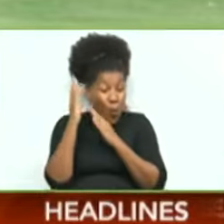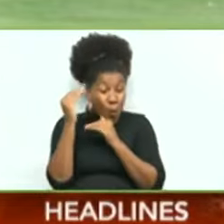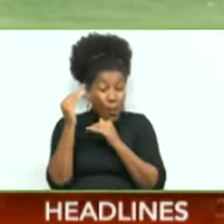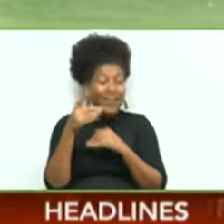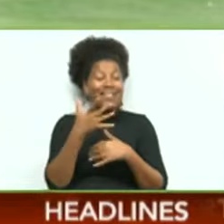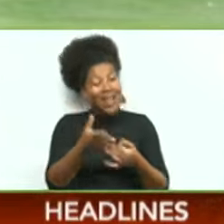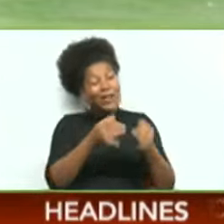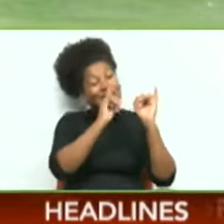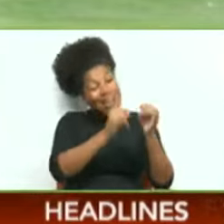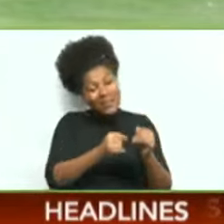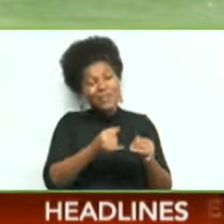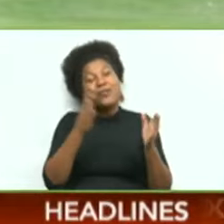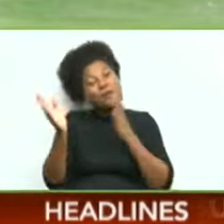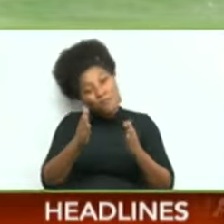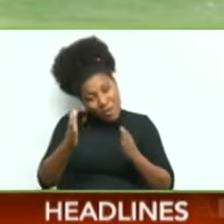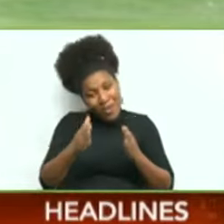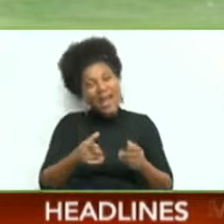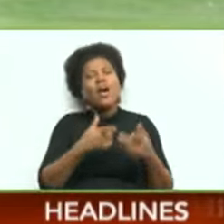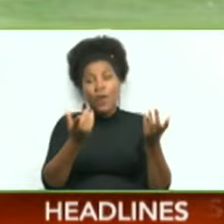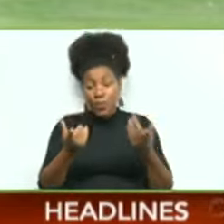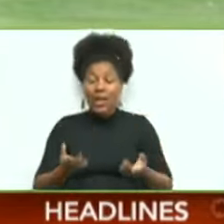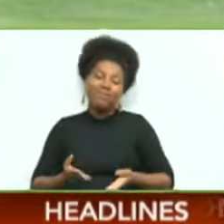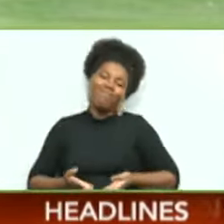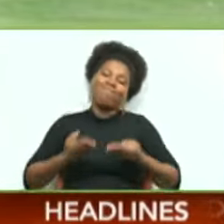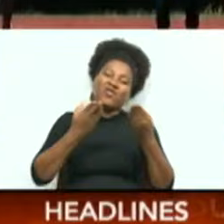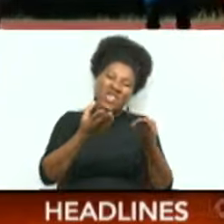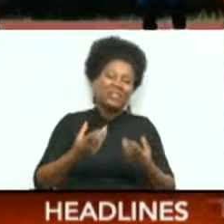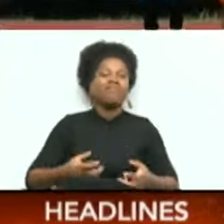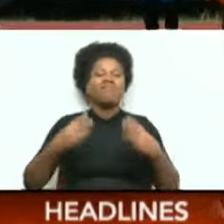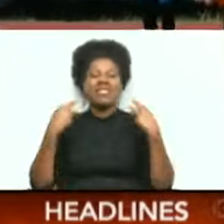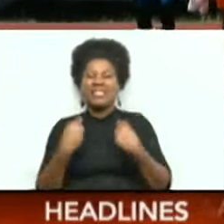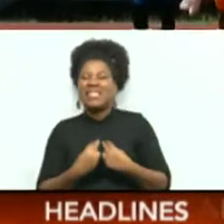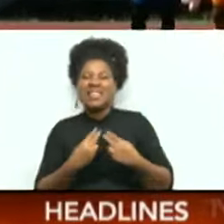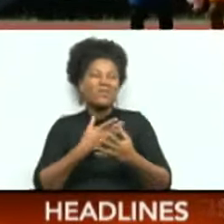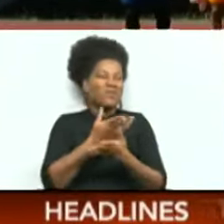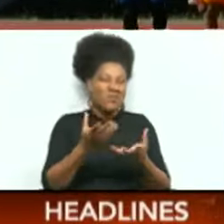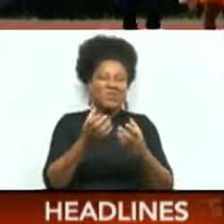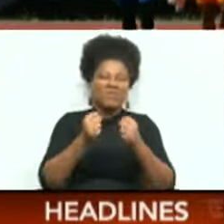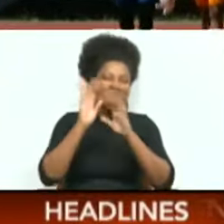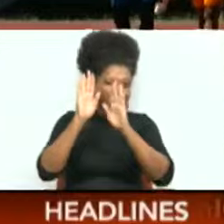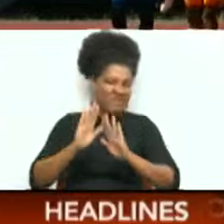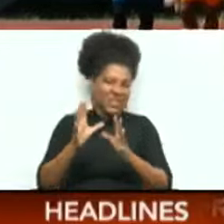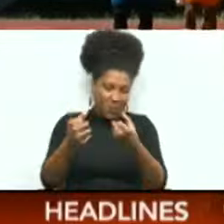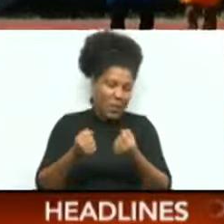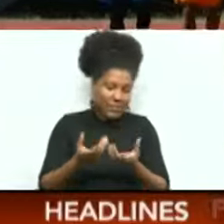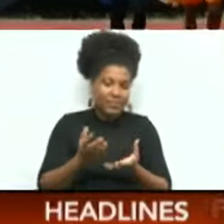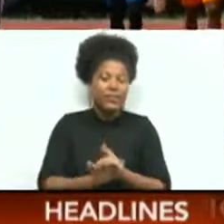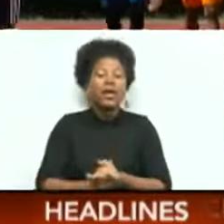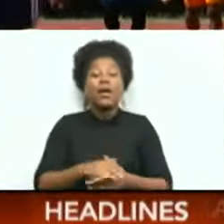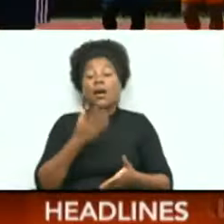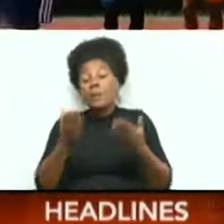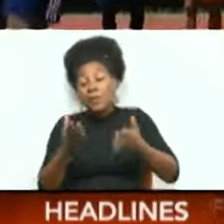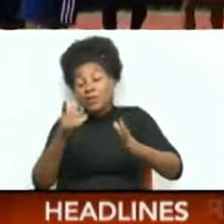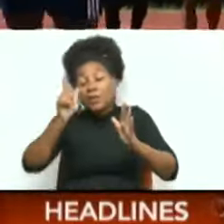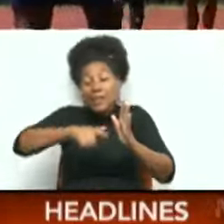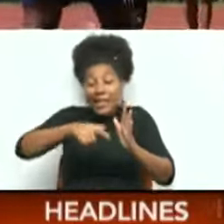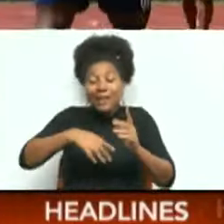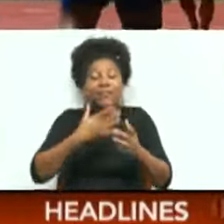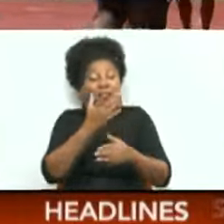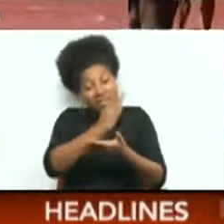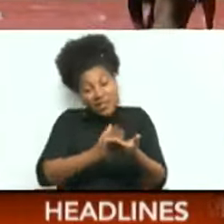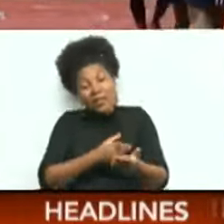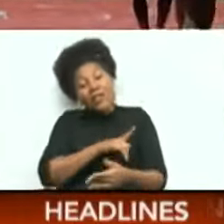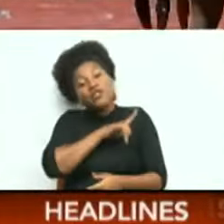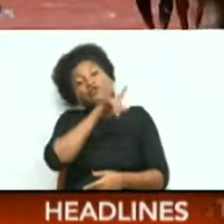to just yield the success we so want. Now it may be too late for some of us to get over to Grenada, but